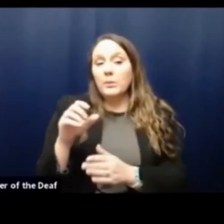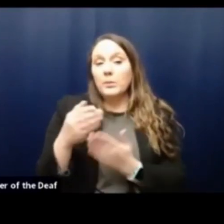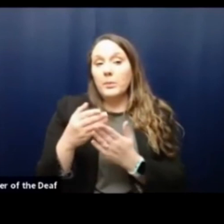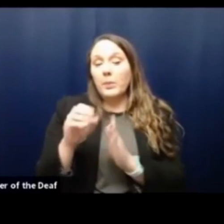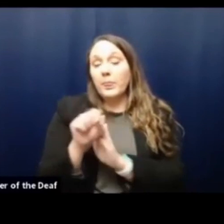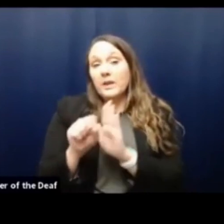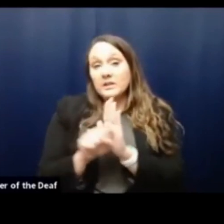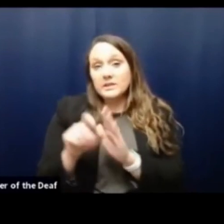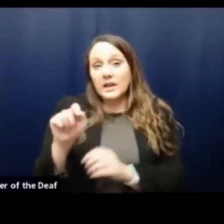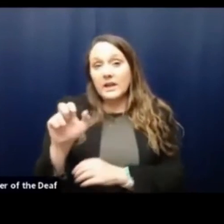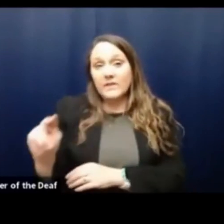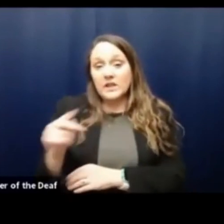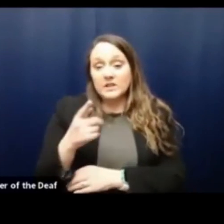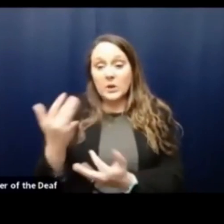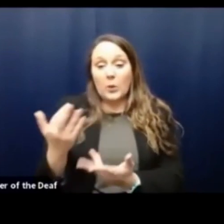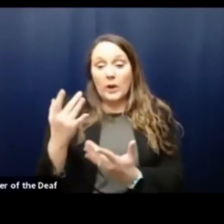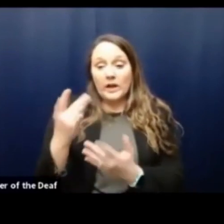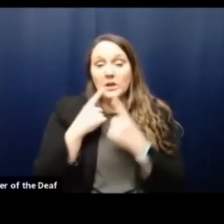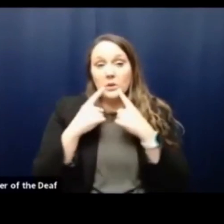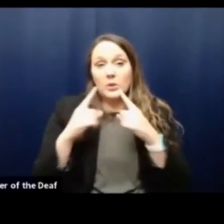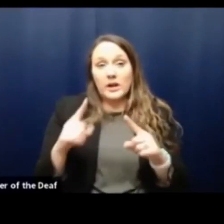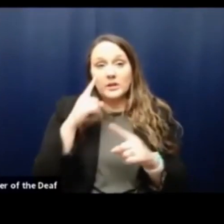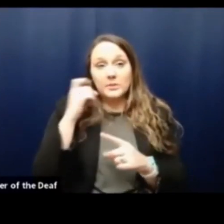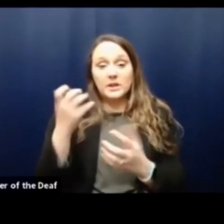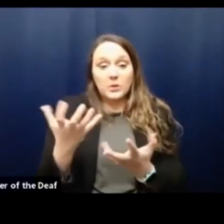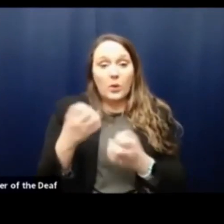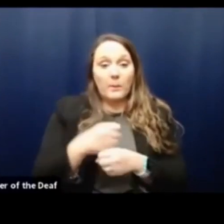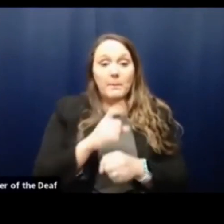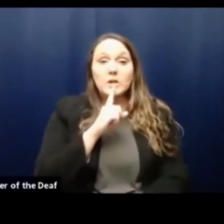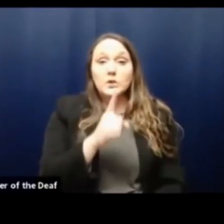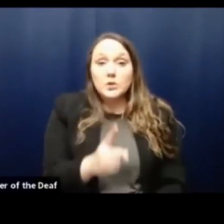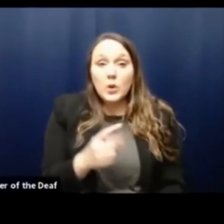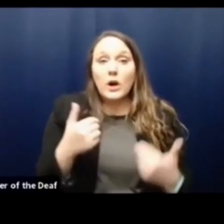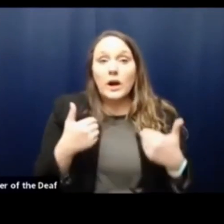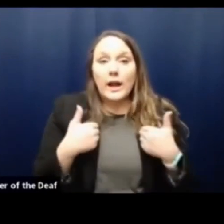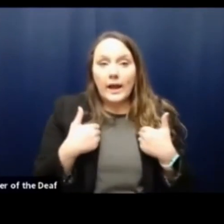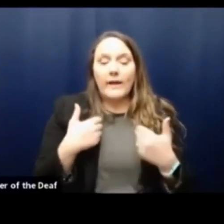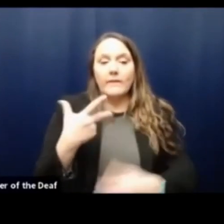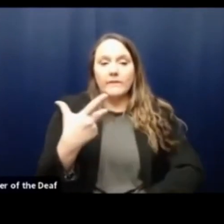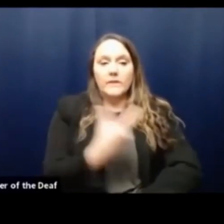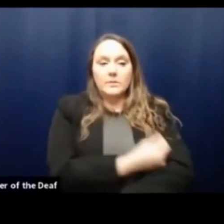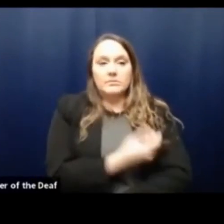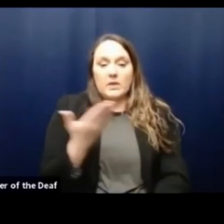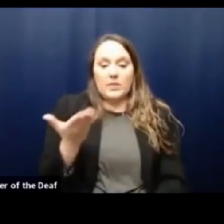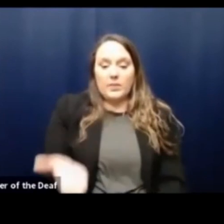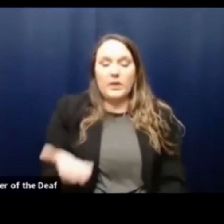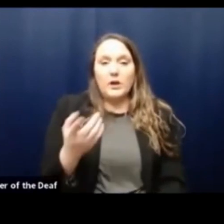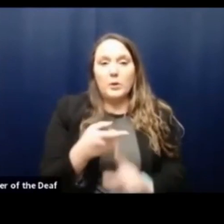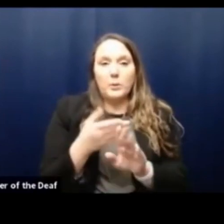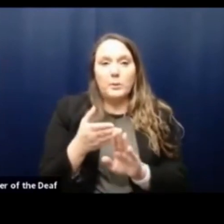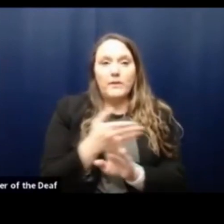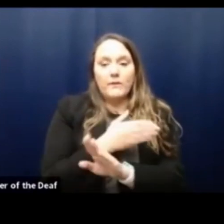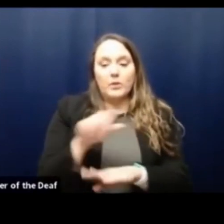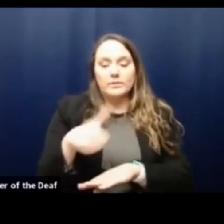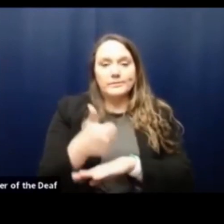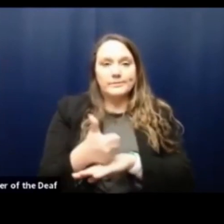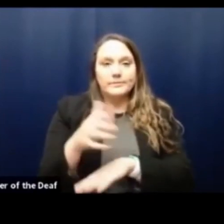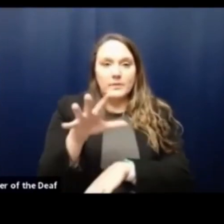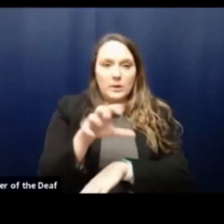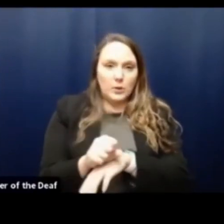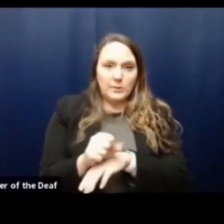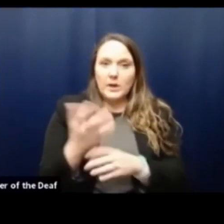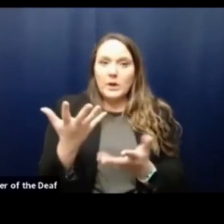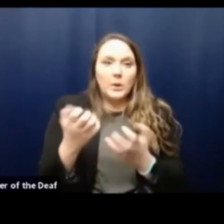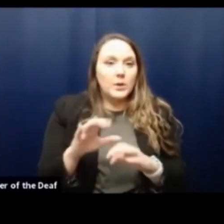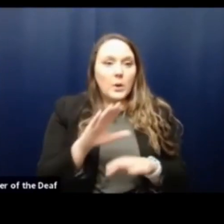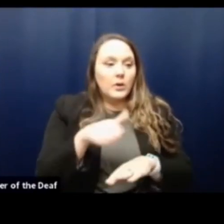we waited to announce it because we wanted to know we were going to have those doses, uh, in hand before we put appointments out there. Um, we really don't want to put